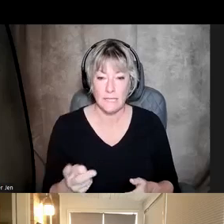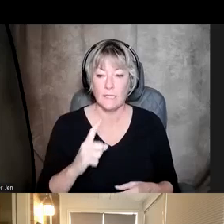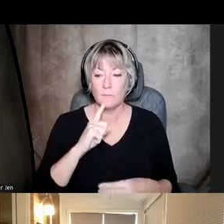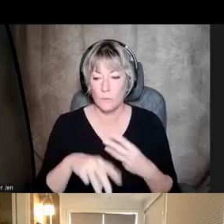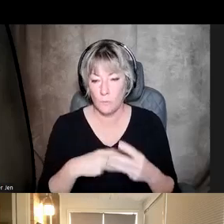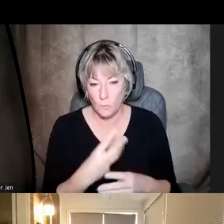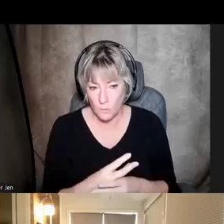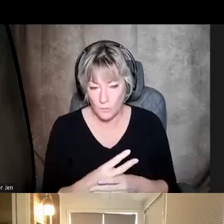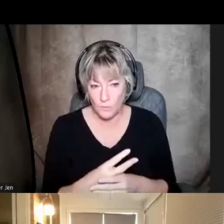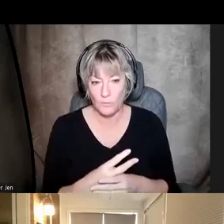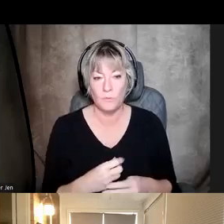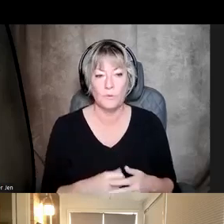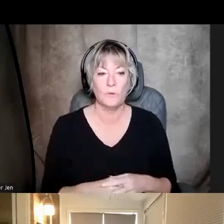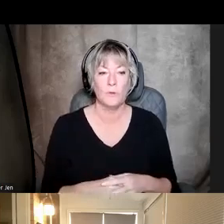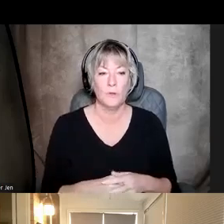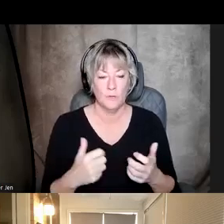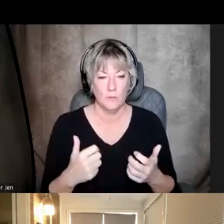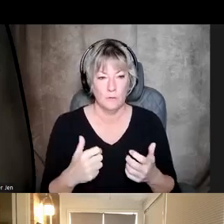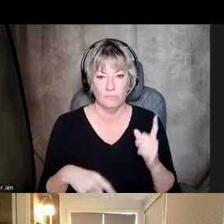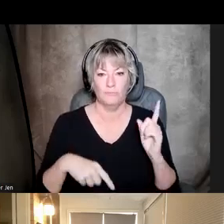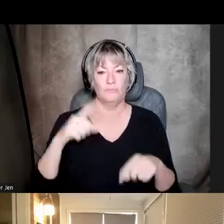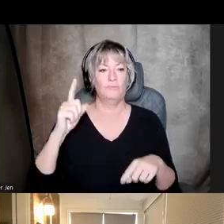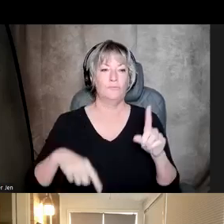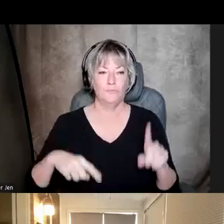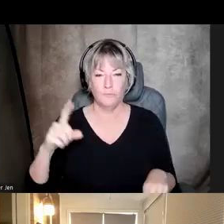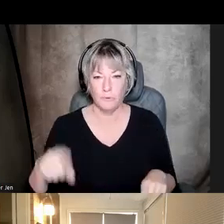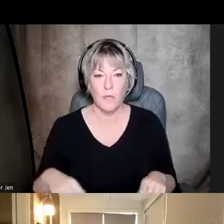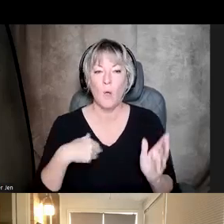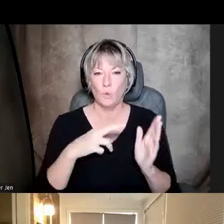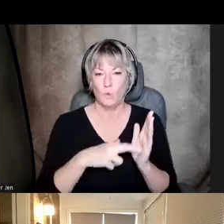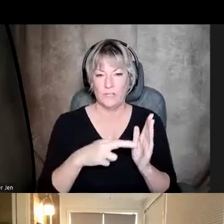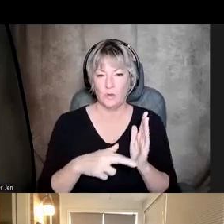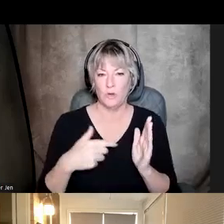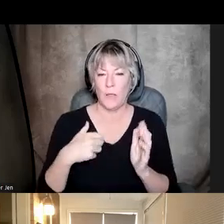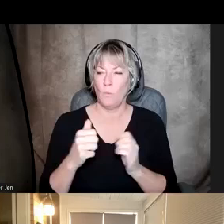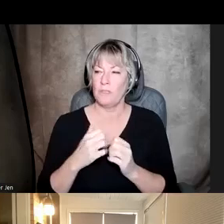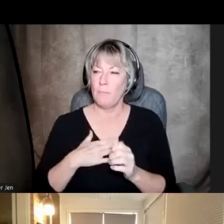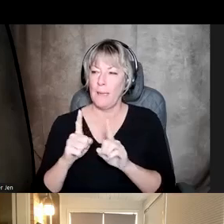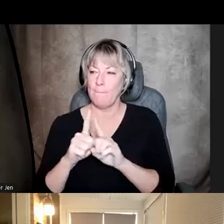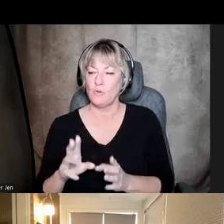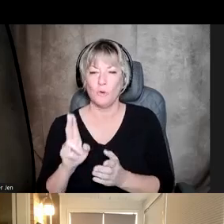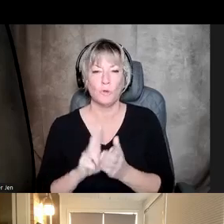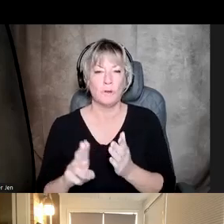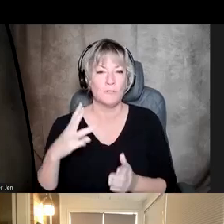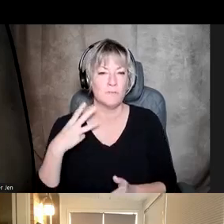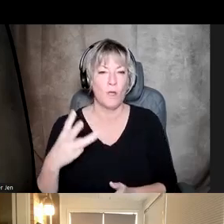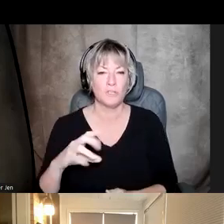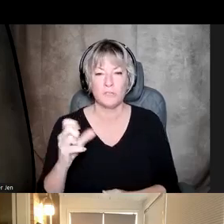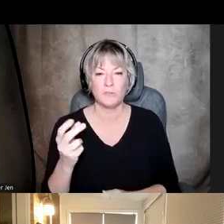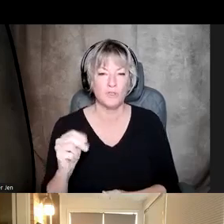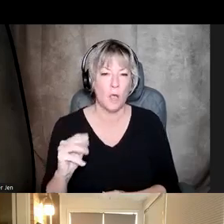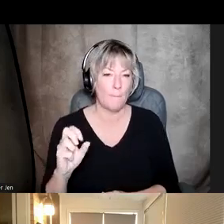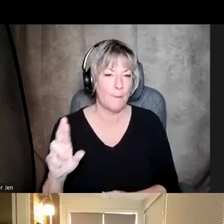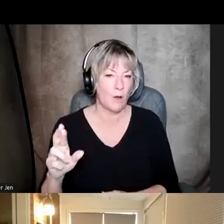world is dramatic variability. This is a paper I did with one of my mentors at the University of Washington, John Baer, over 10